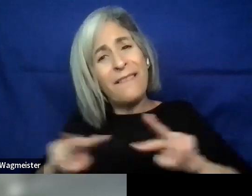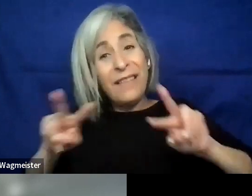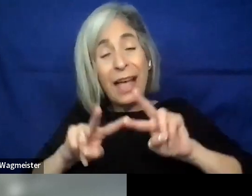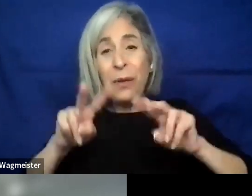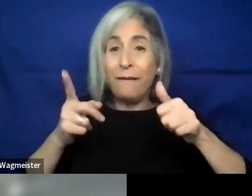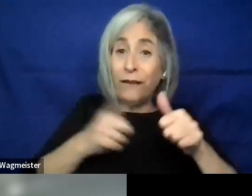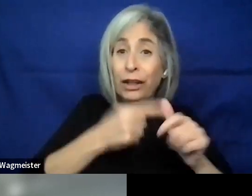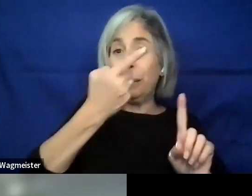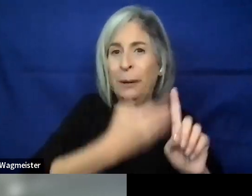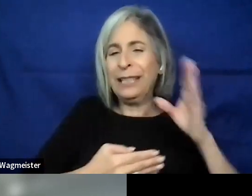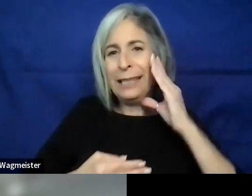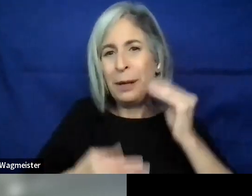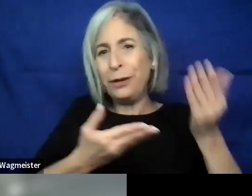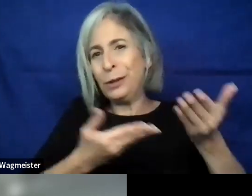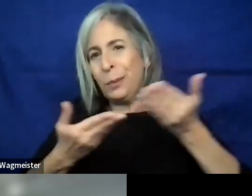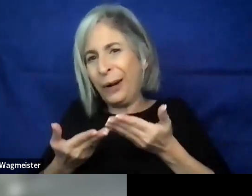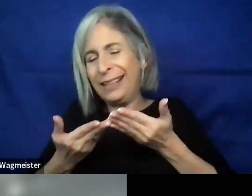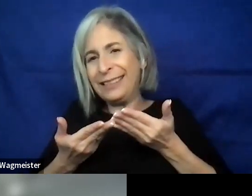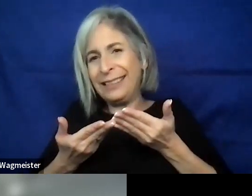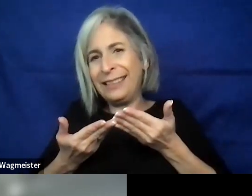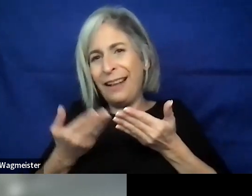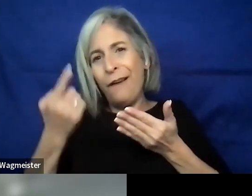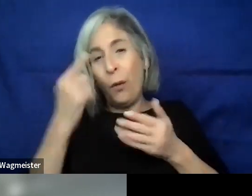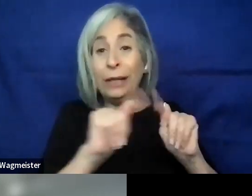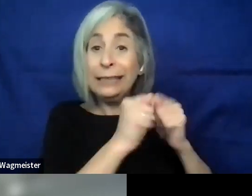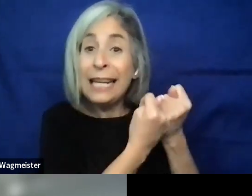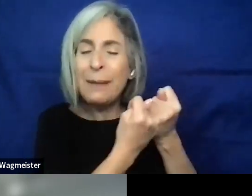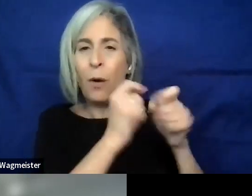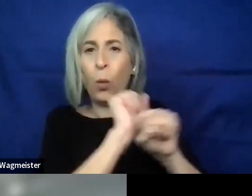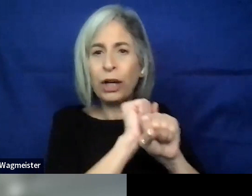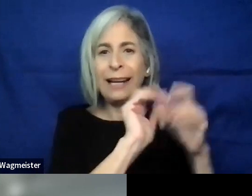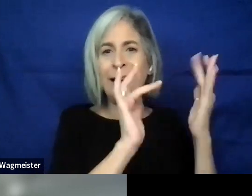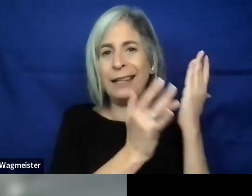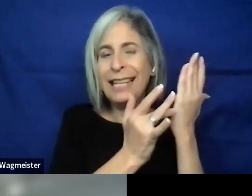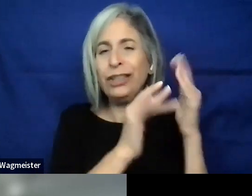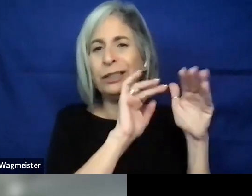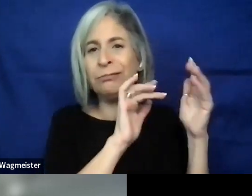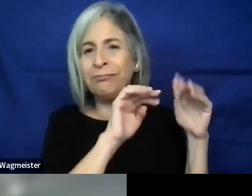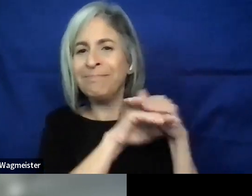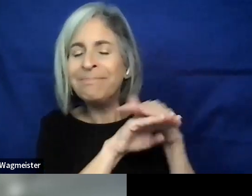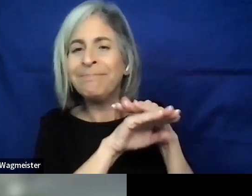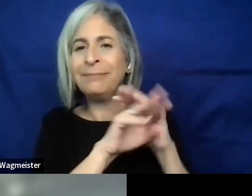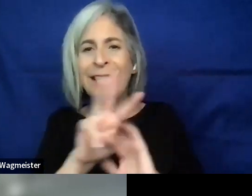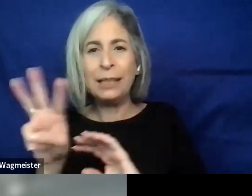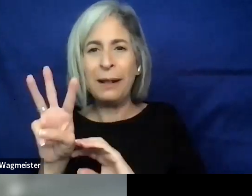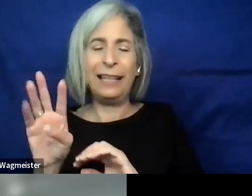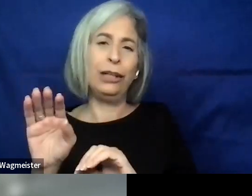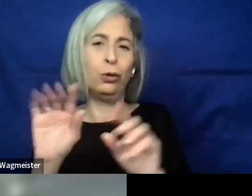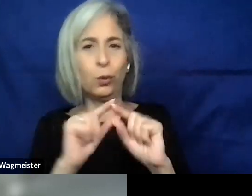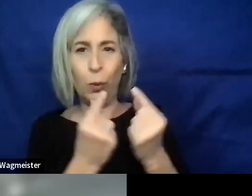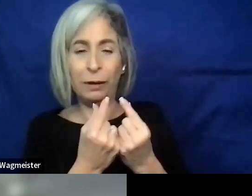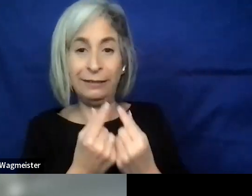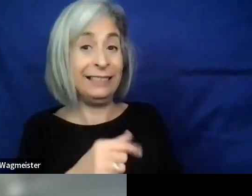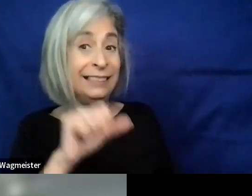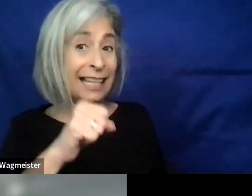first person experience brings on to a team or somebody working in a digital technical accessibility group? Sure, this is